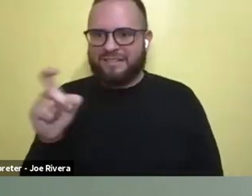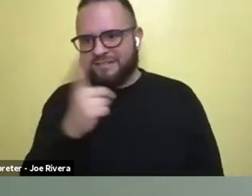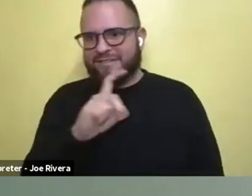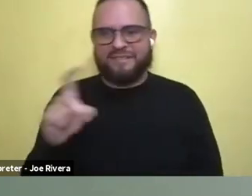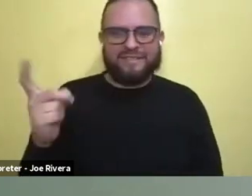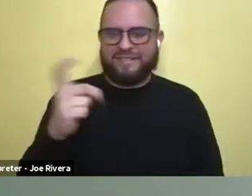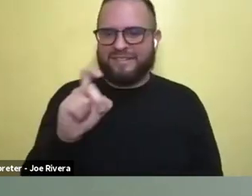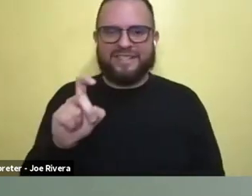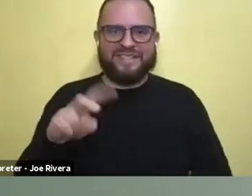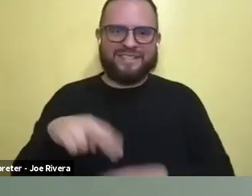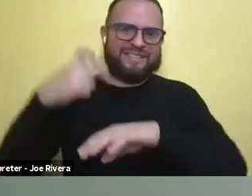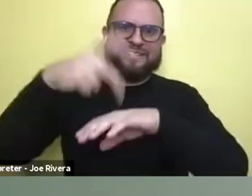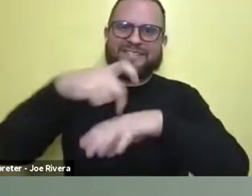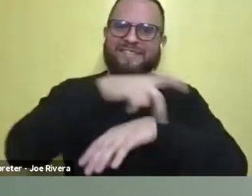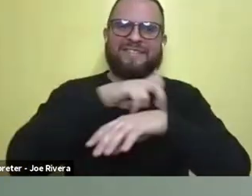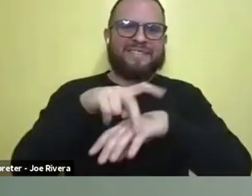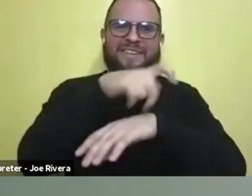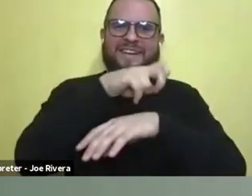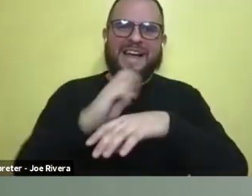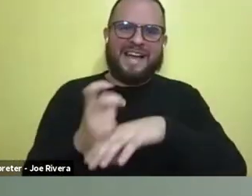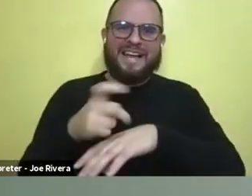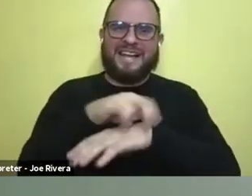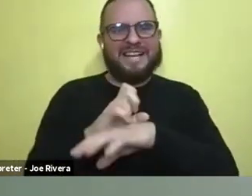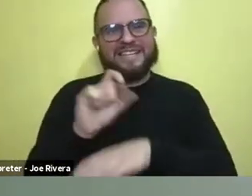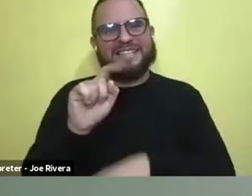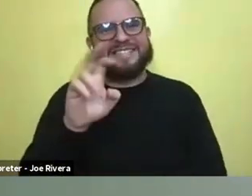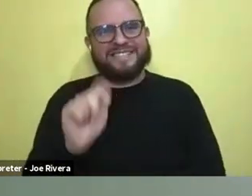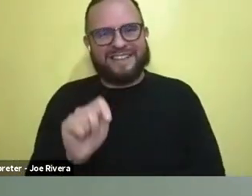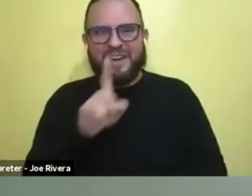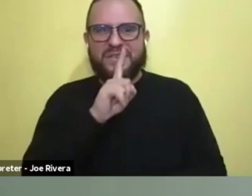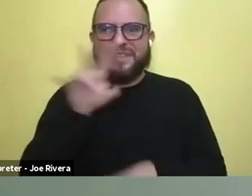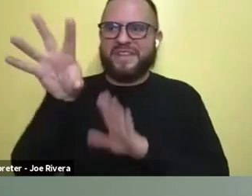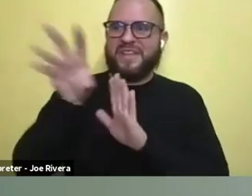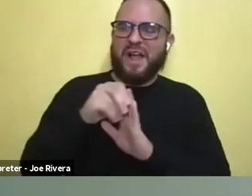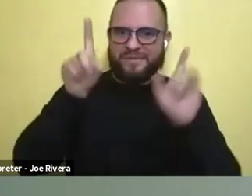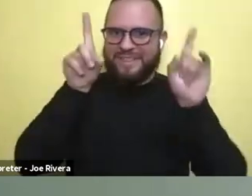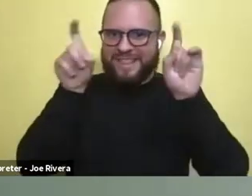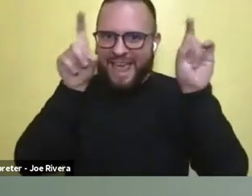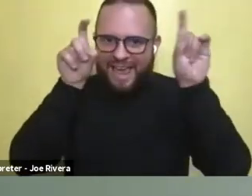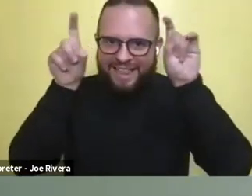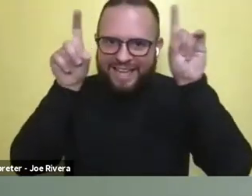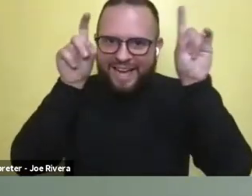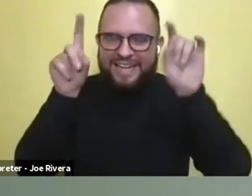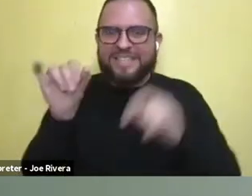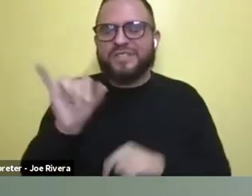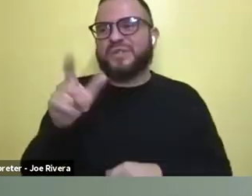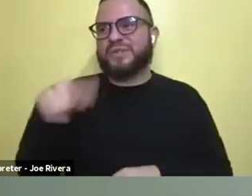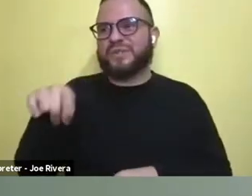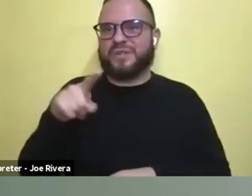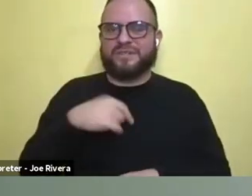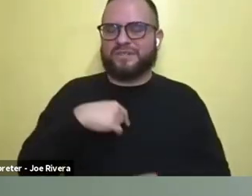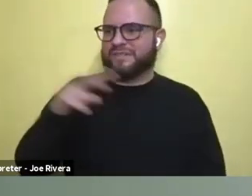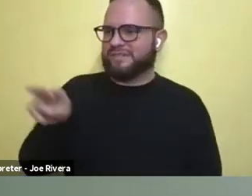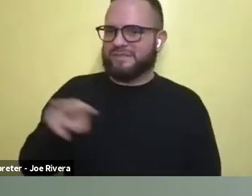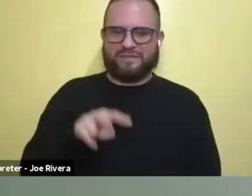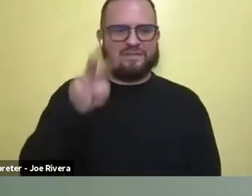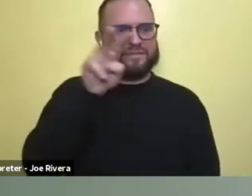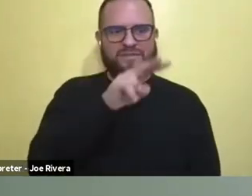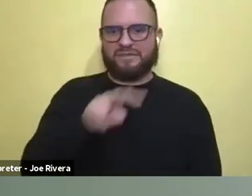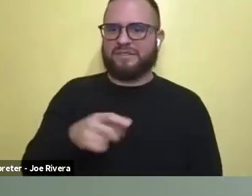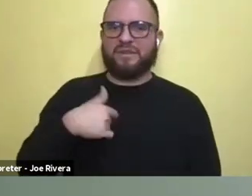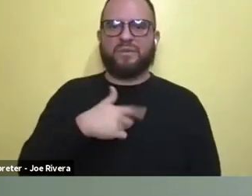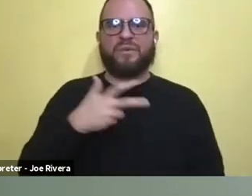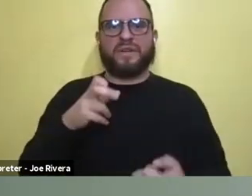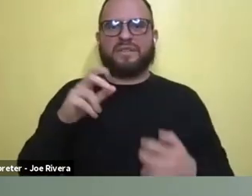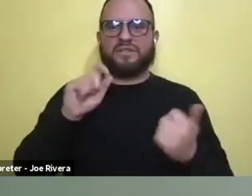stunt things that the aliens would do. So we, and they did that. So we'd have the same eyeline. So I feel